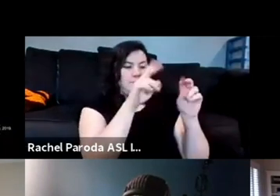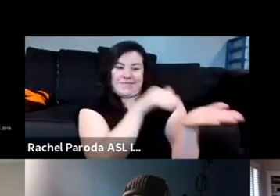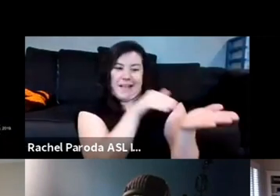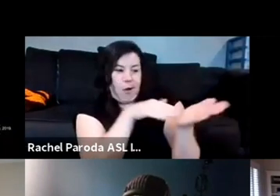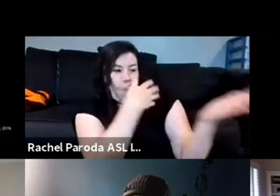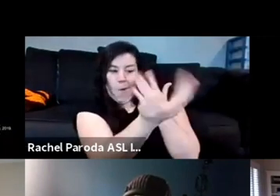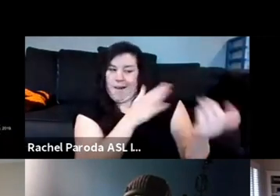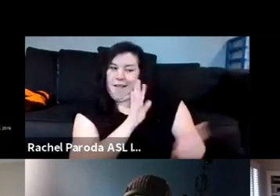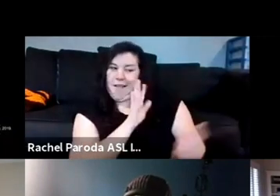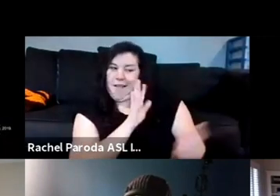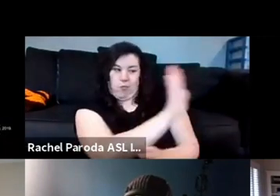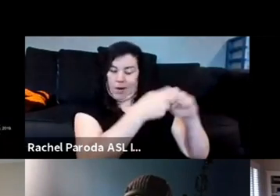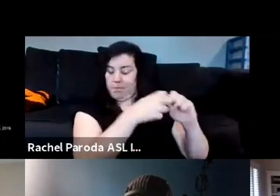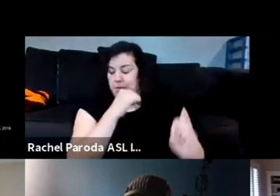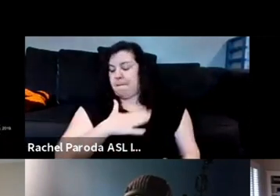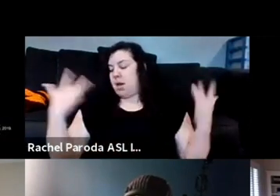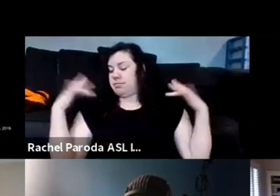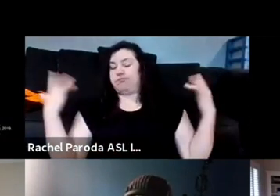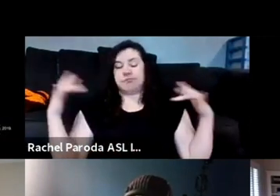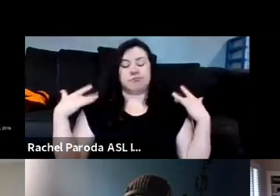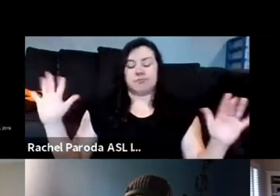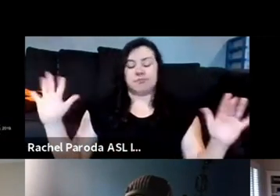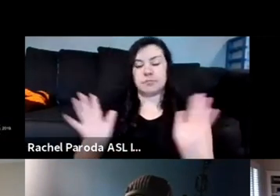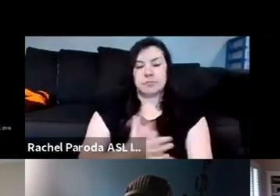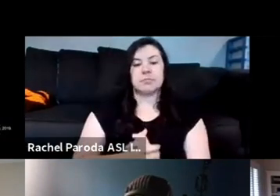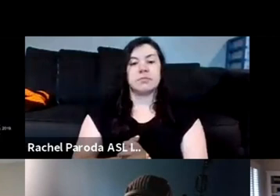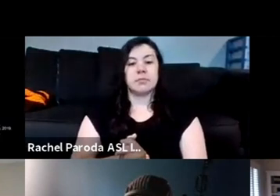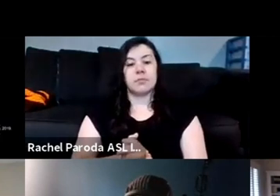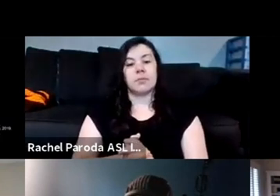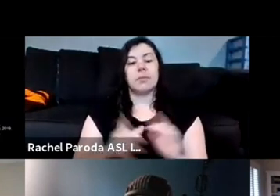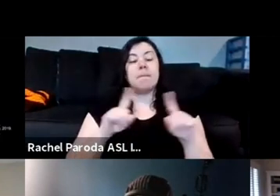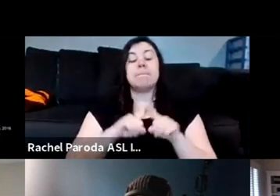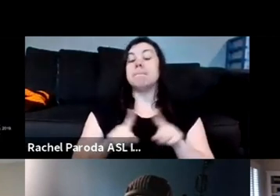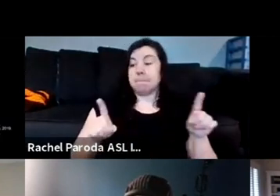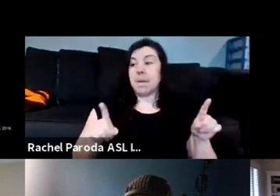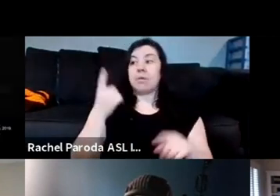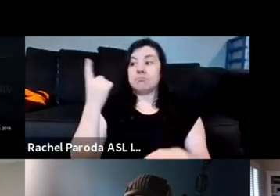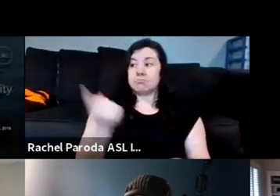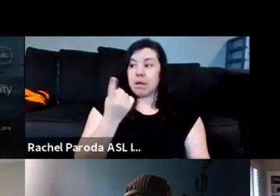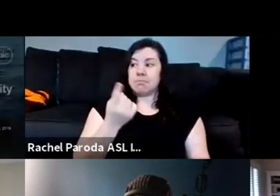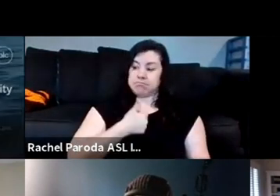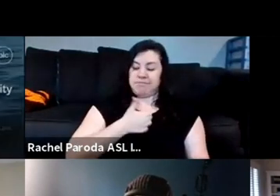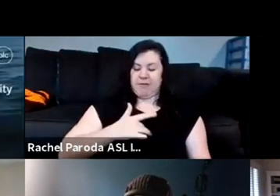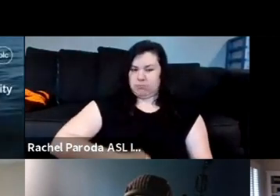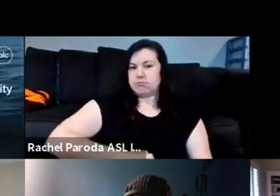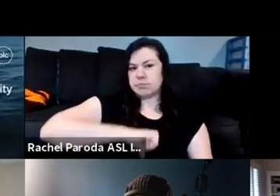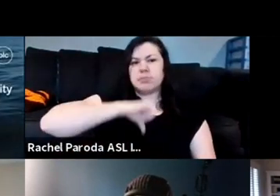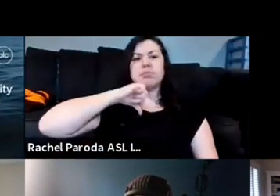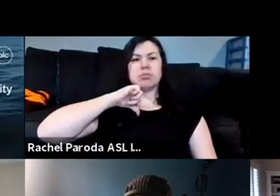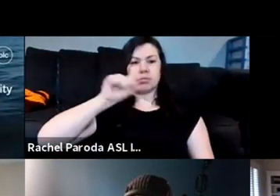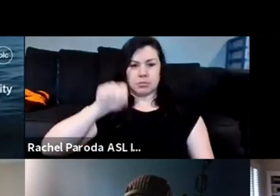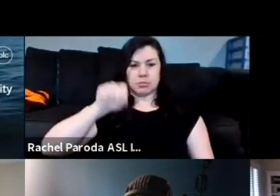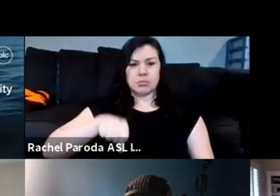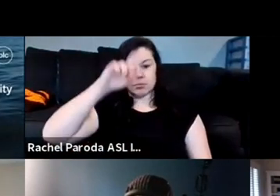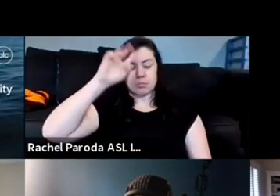that is not the work you know that i that i signed up to do um but it is something that i really like pride myself on doing so like tanya